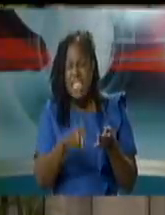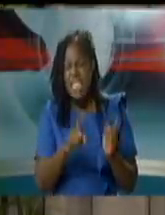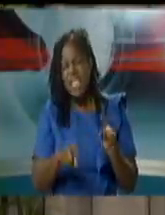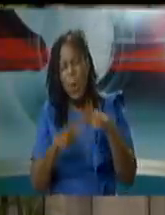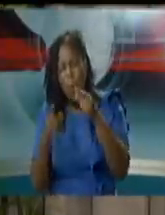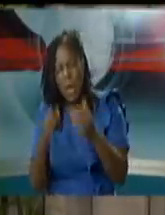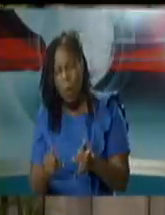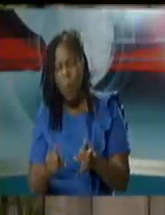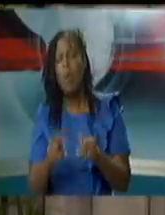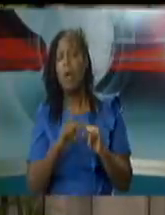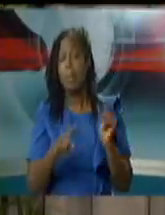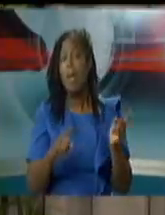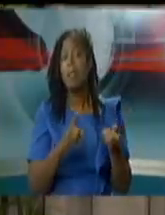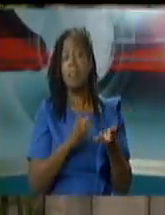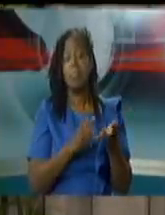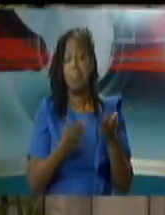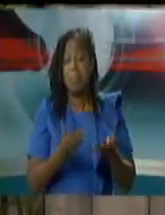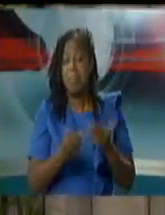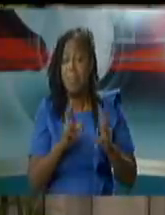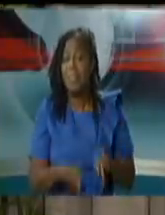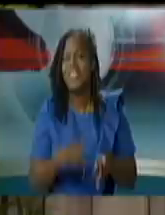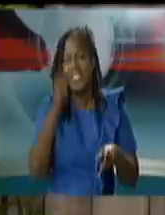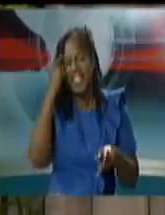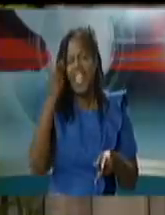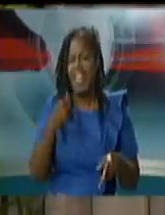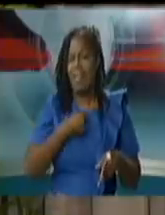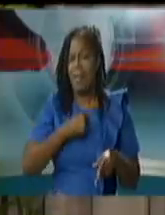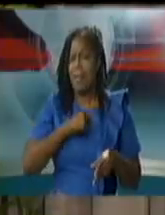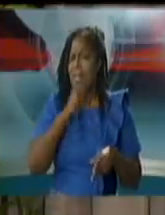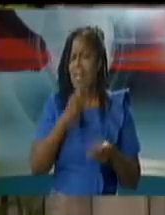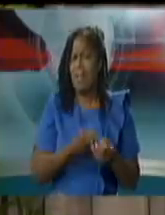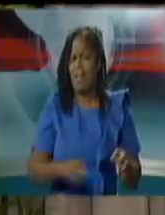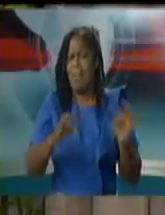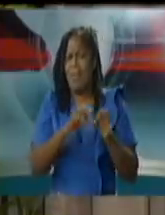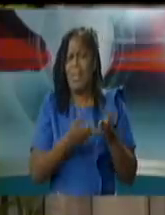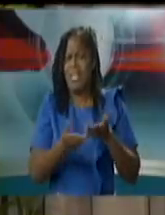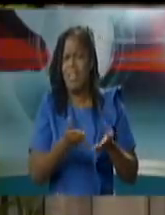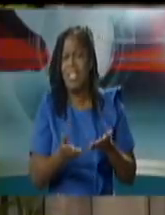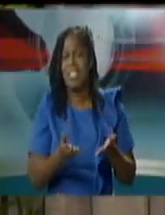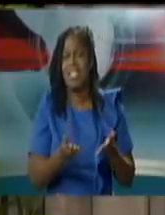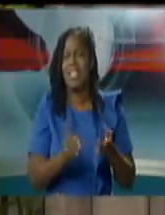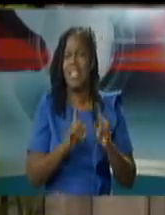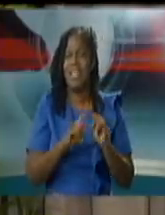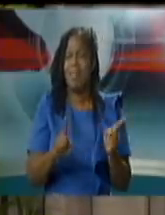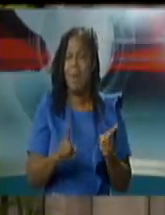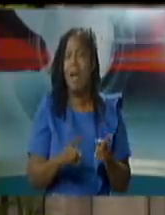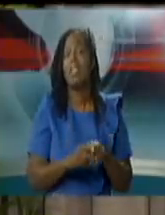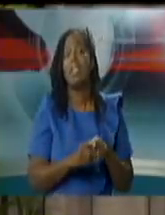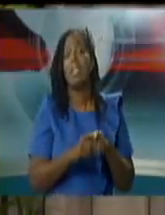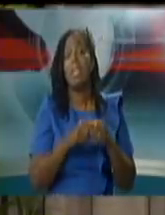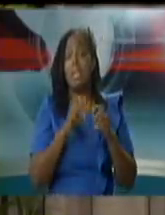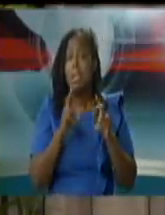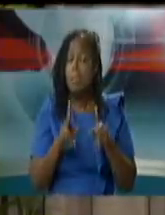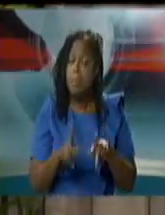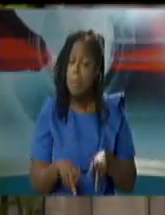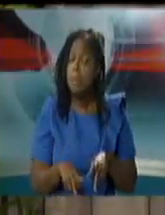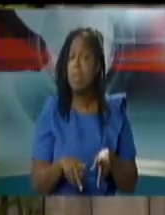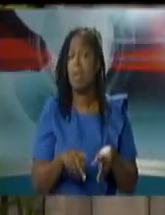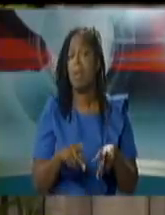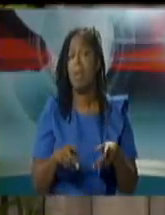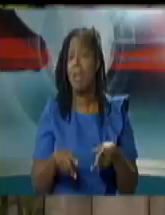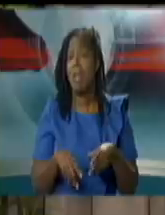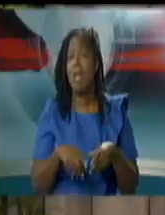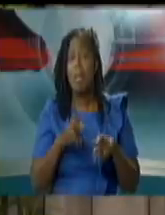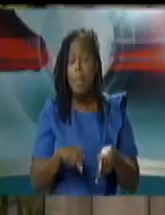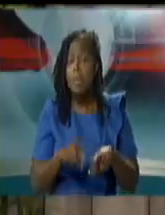an essential service but uh tell the person who has to receive a check at the end of the month for covid relief that that check is not